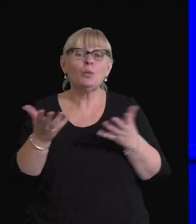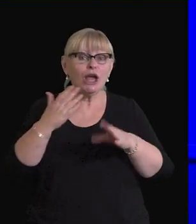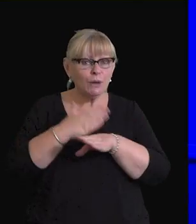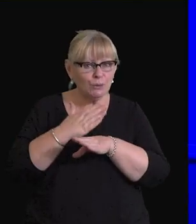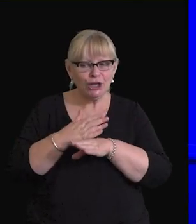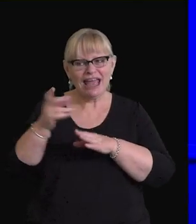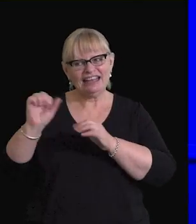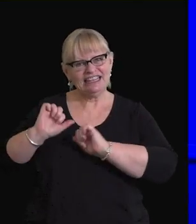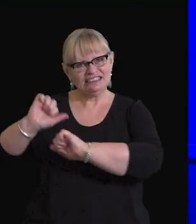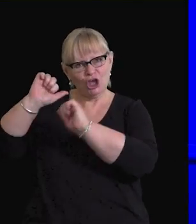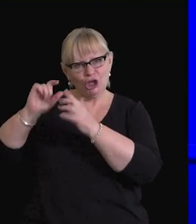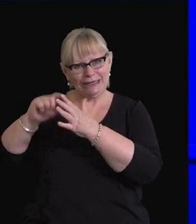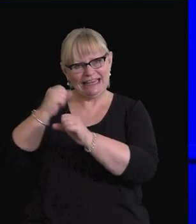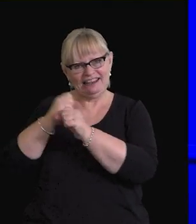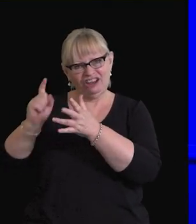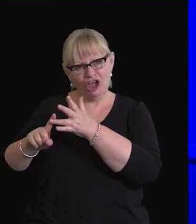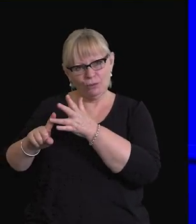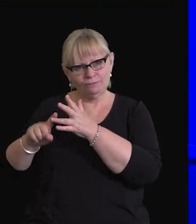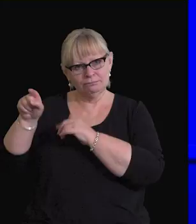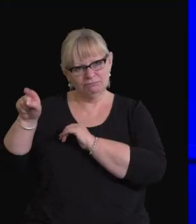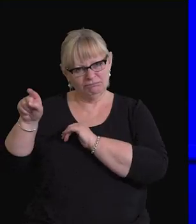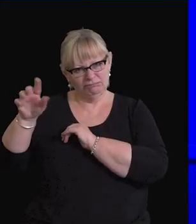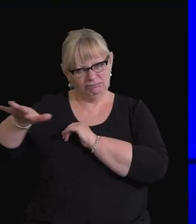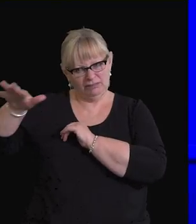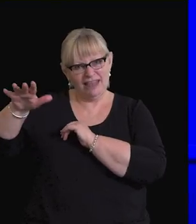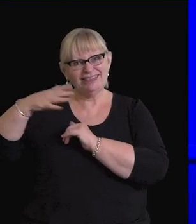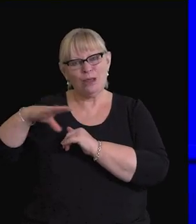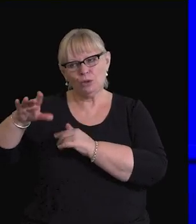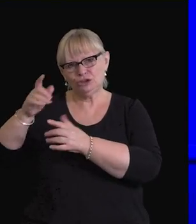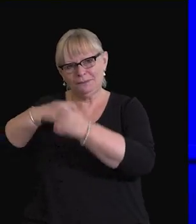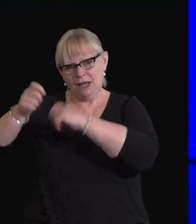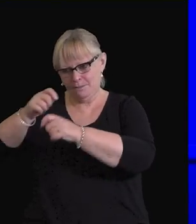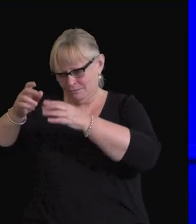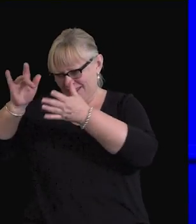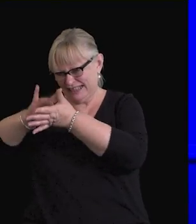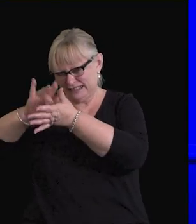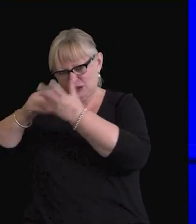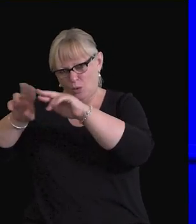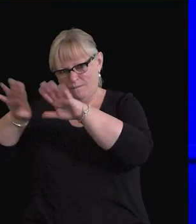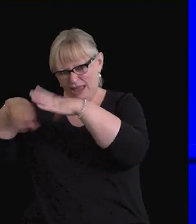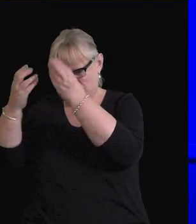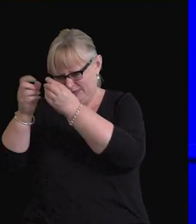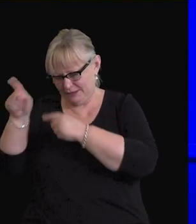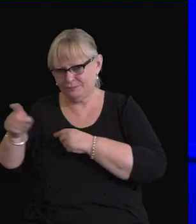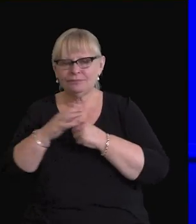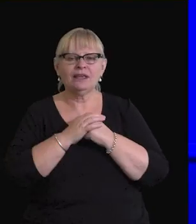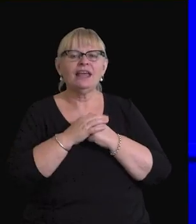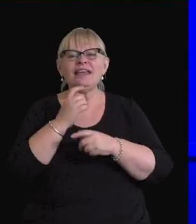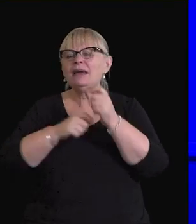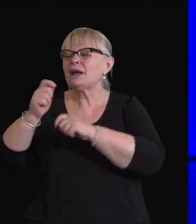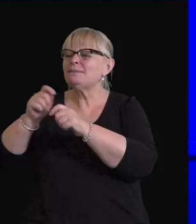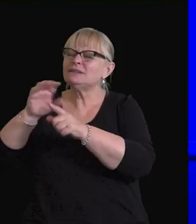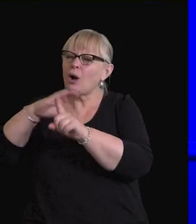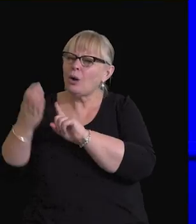has an ego of its own, a tendency to put itself at the centre of the conversation. And that forms a